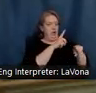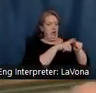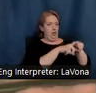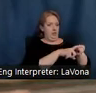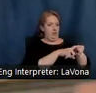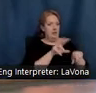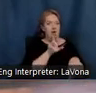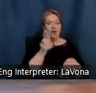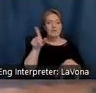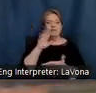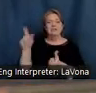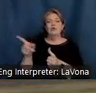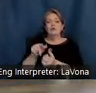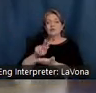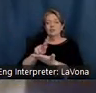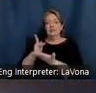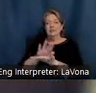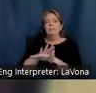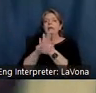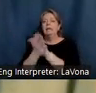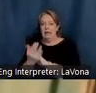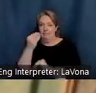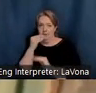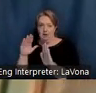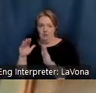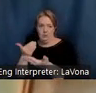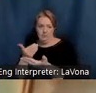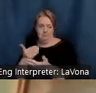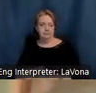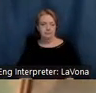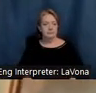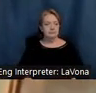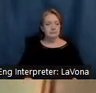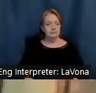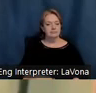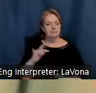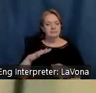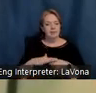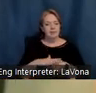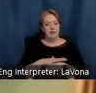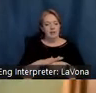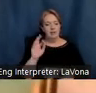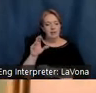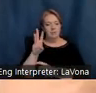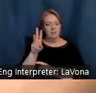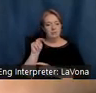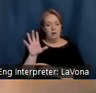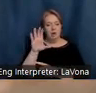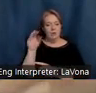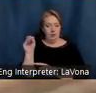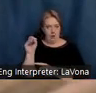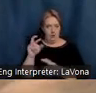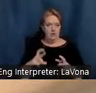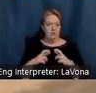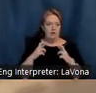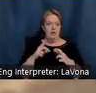kitchen turned dining room. The local Brown County residents were also enthralled by